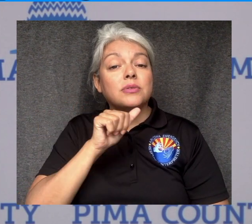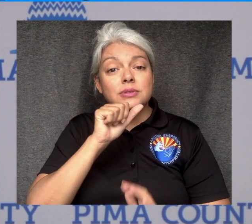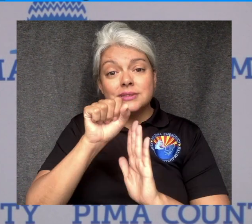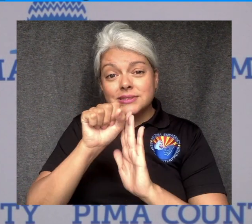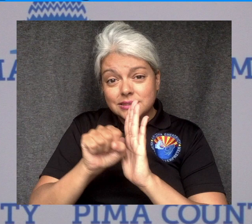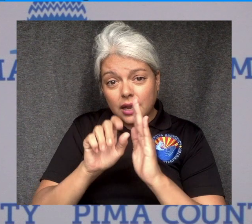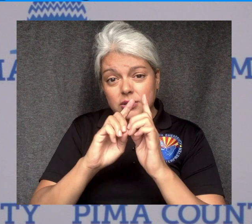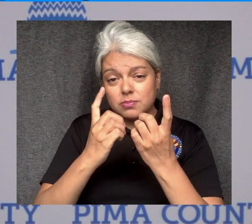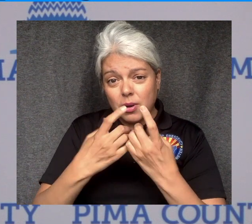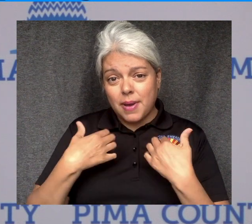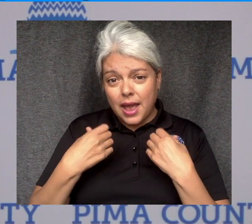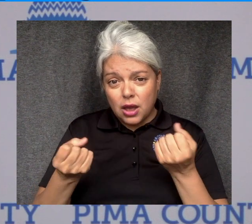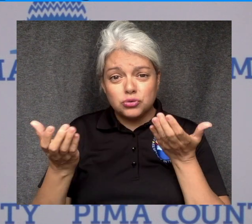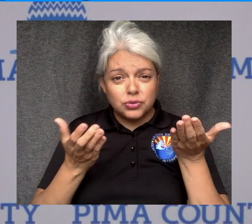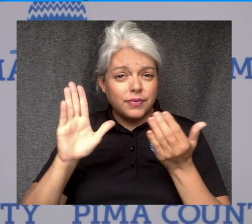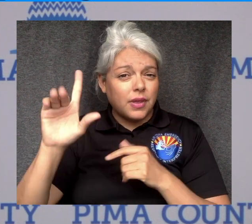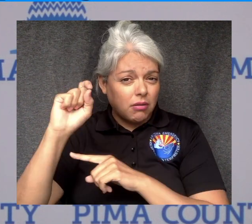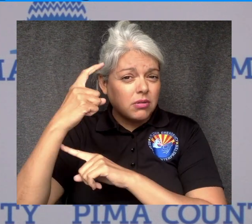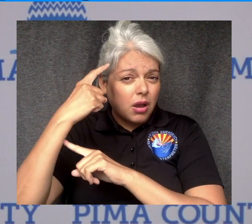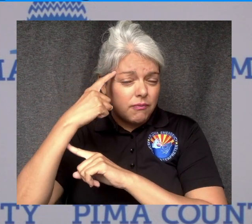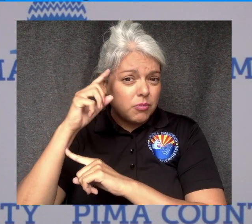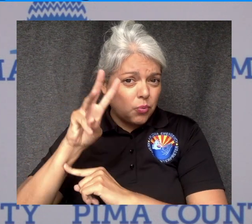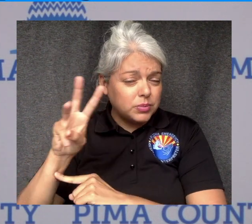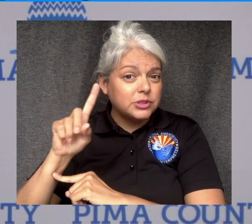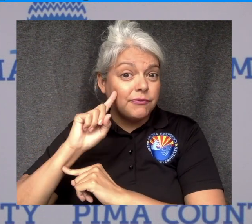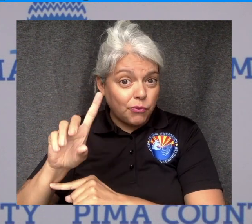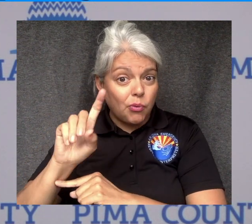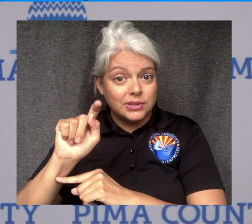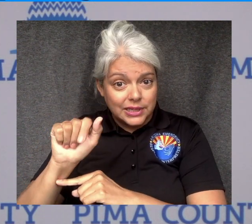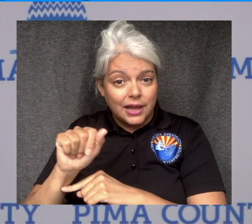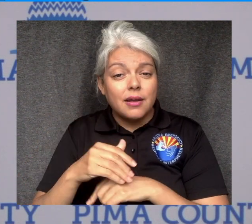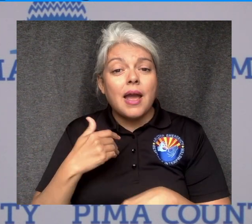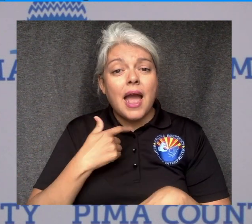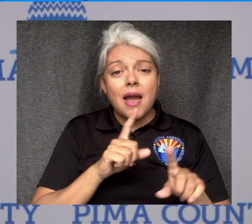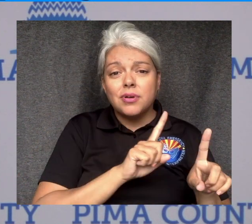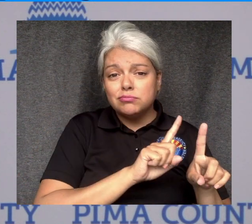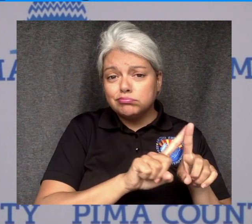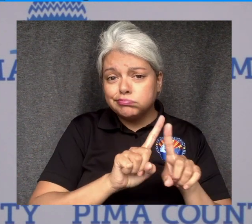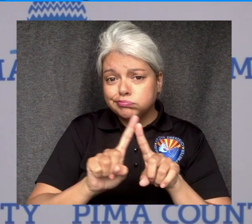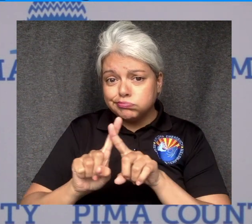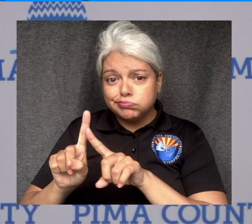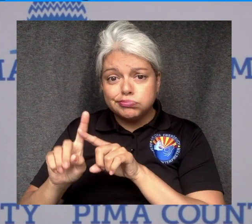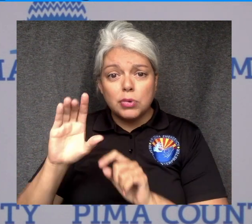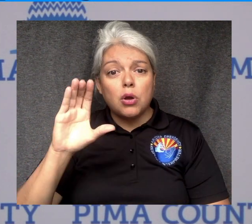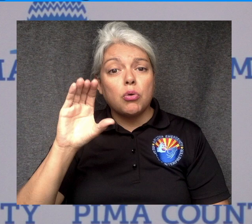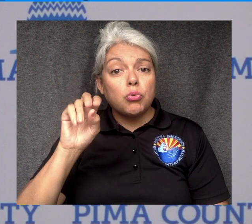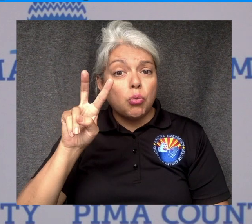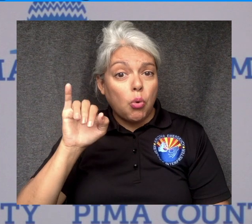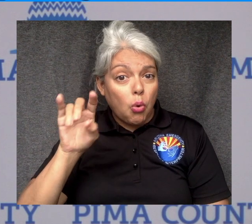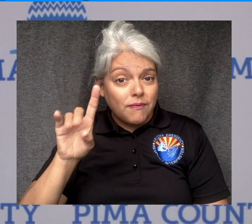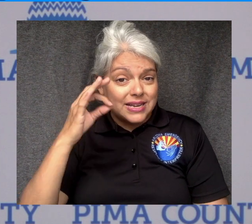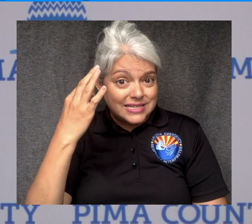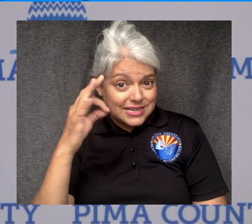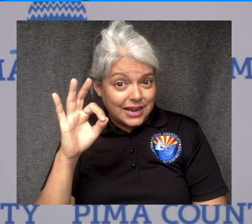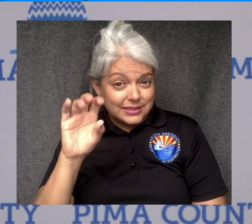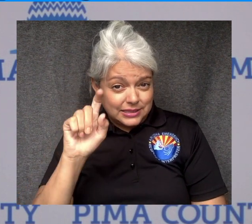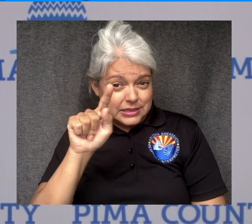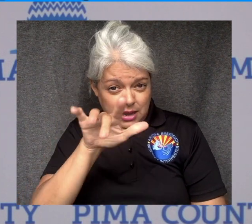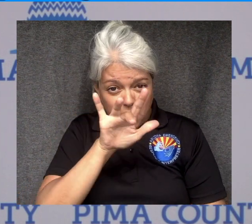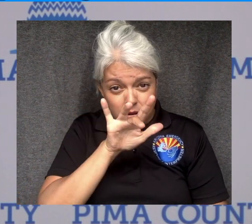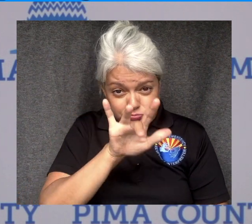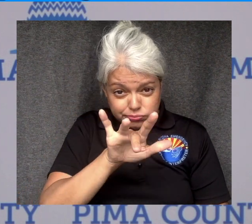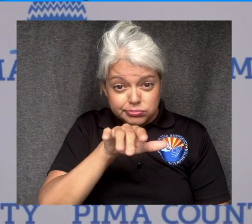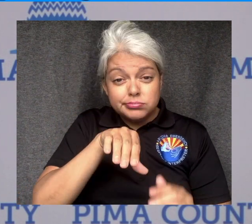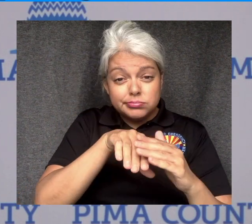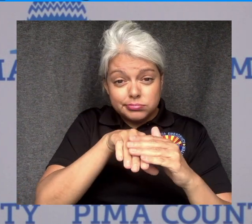Service's government website for data. There, you can click on the COVID-19 data, and you will see